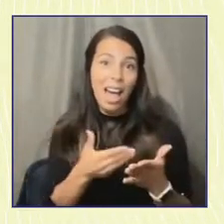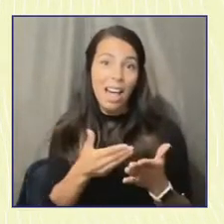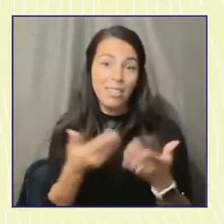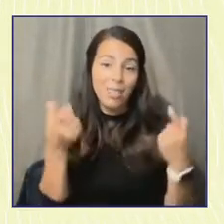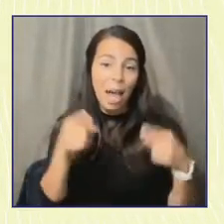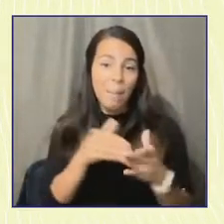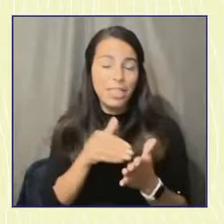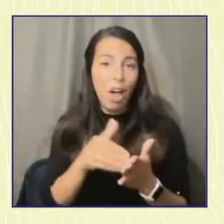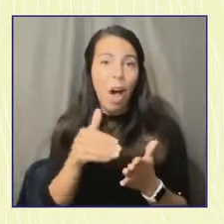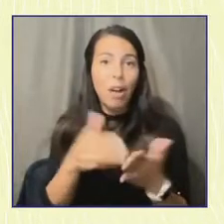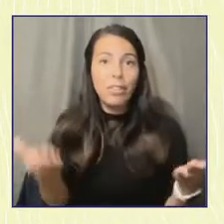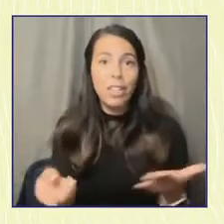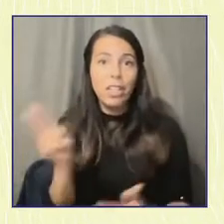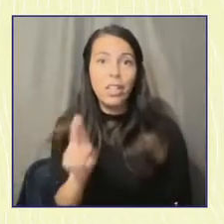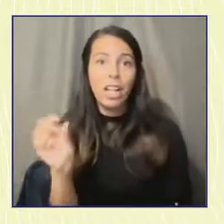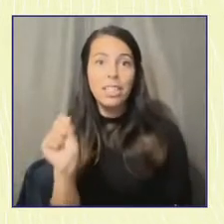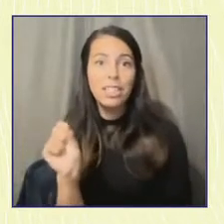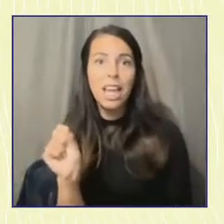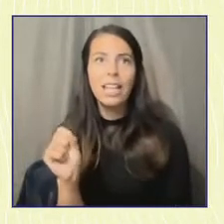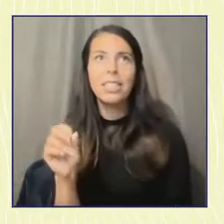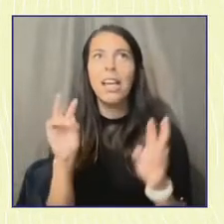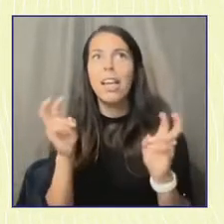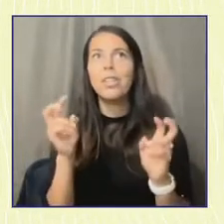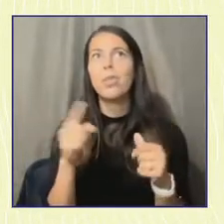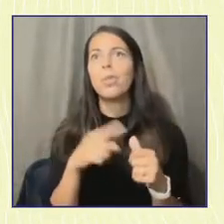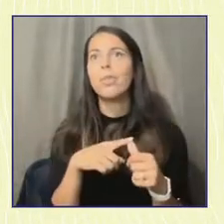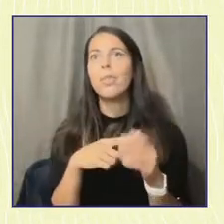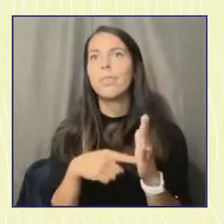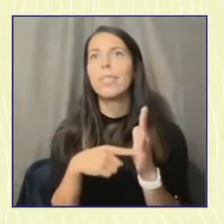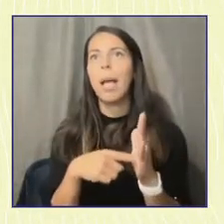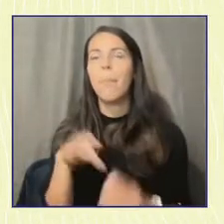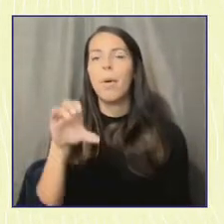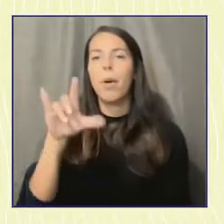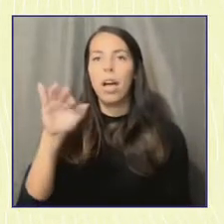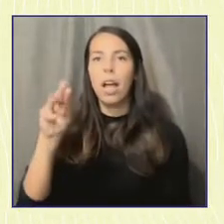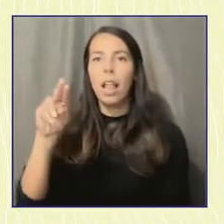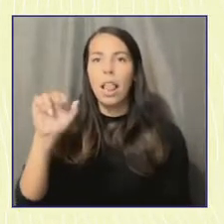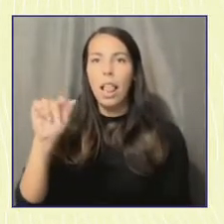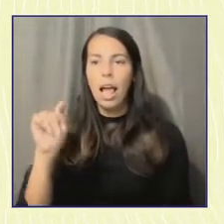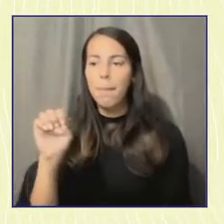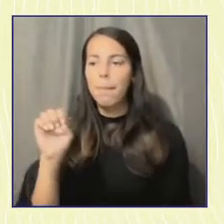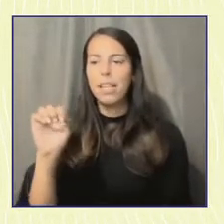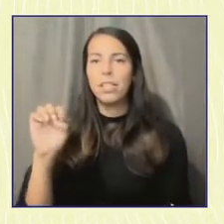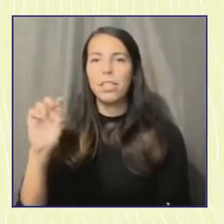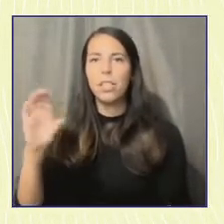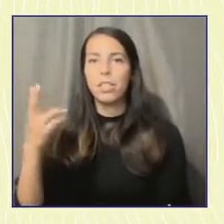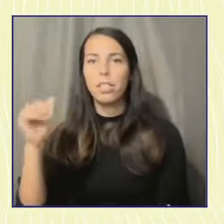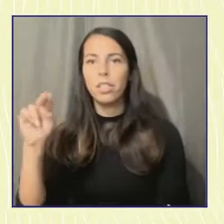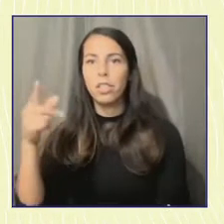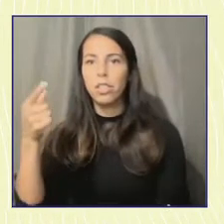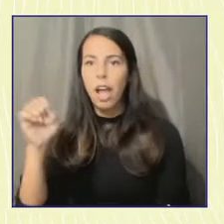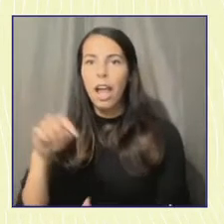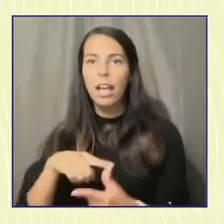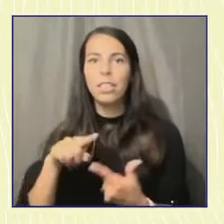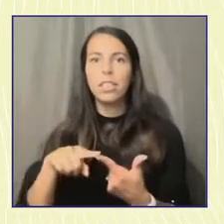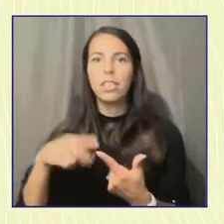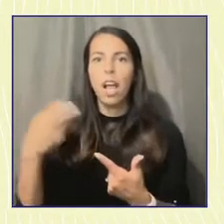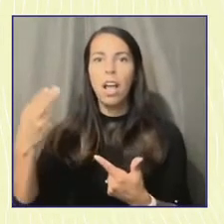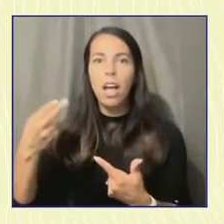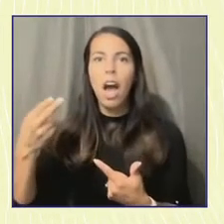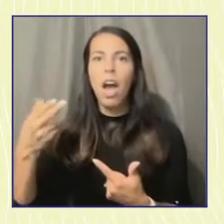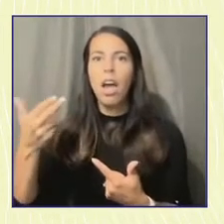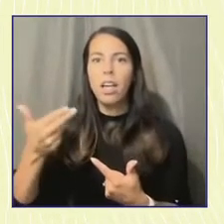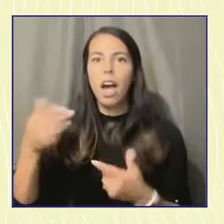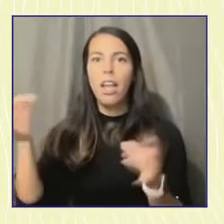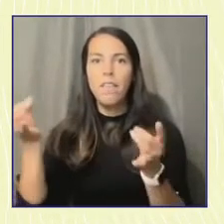these huge issues, climate change, the potential end of Roe versus Wade, like gun violence, so many incredibly serious issues. And